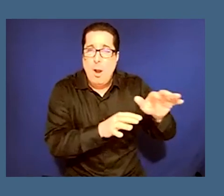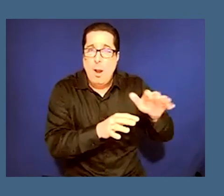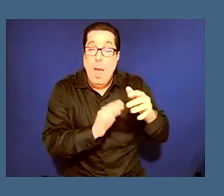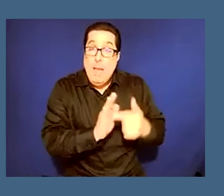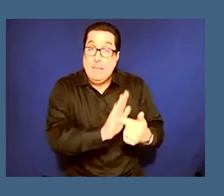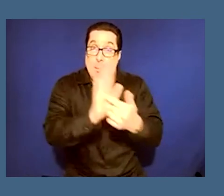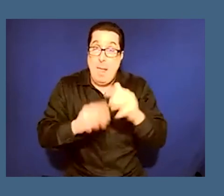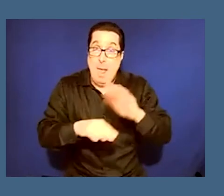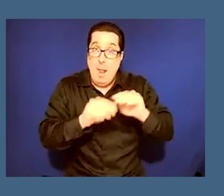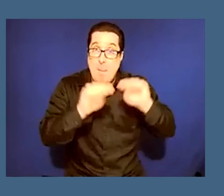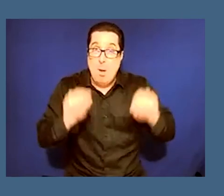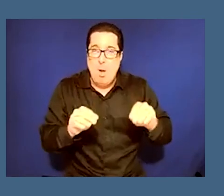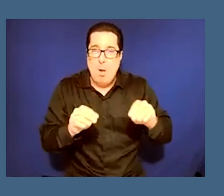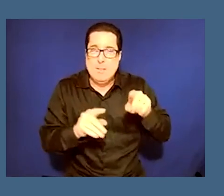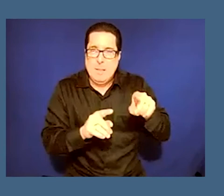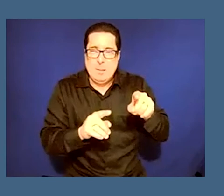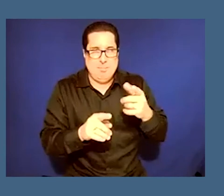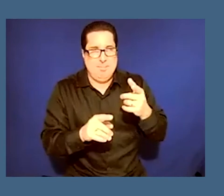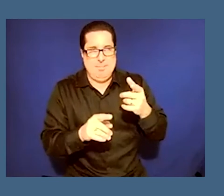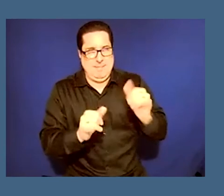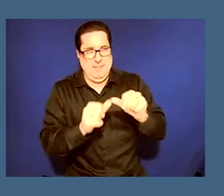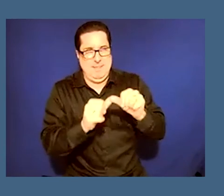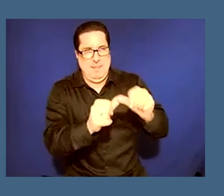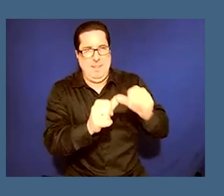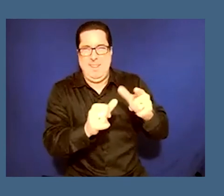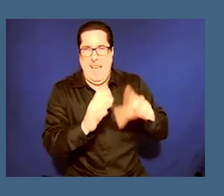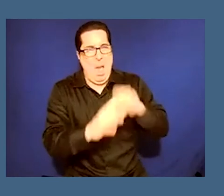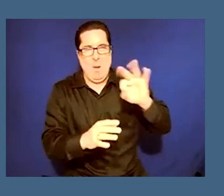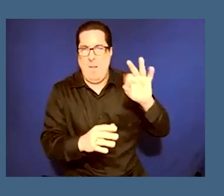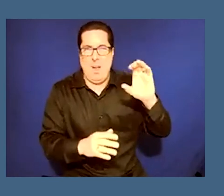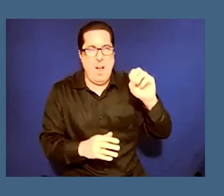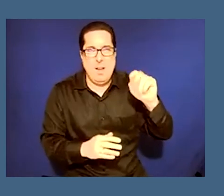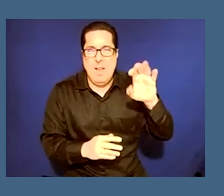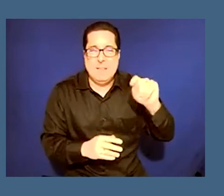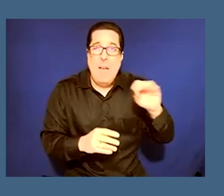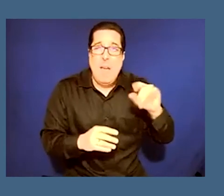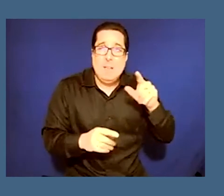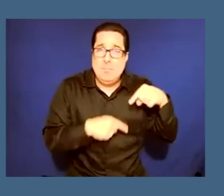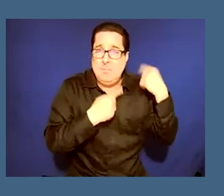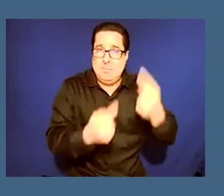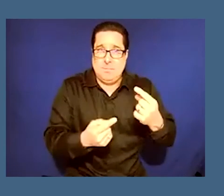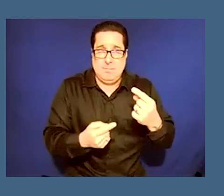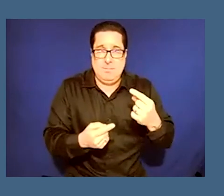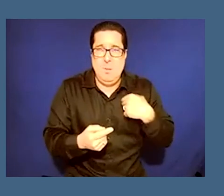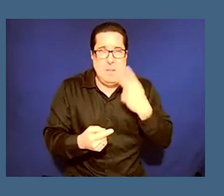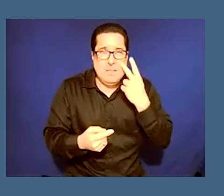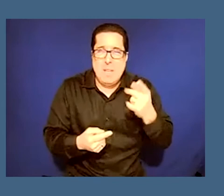and then 600 years down the line okay we are not going no longer going to describe it as